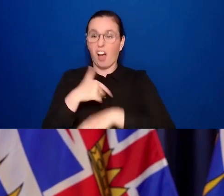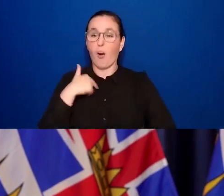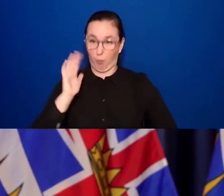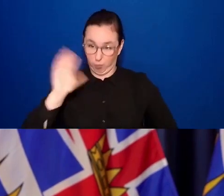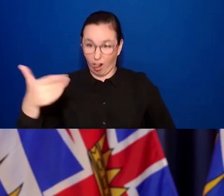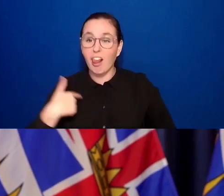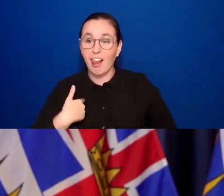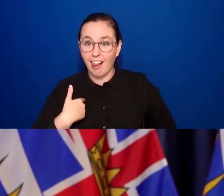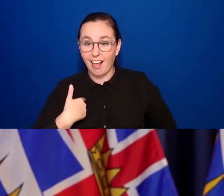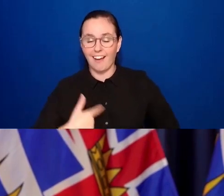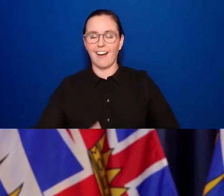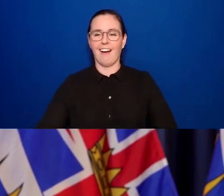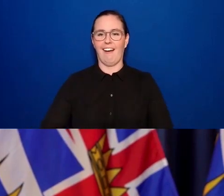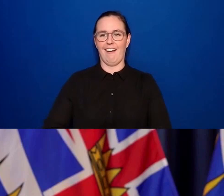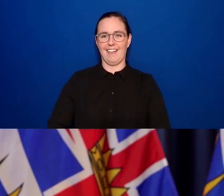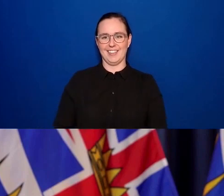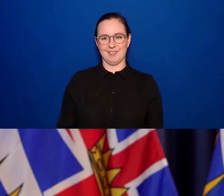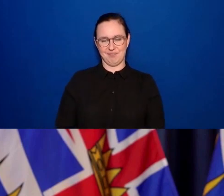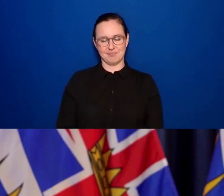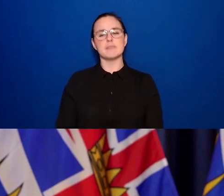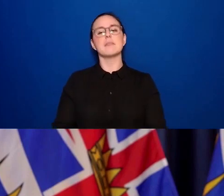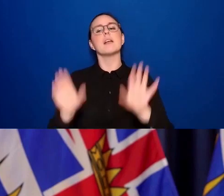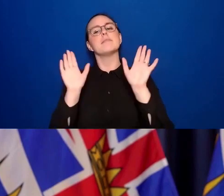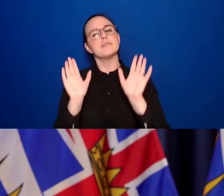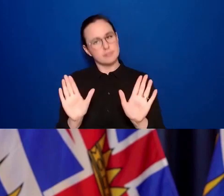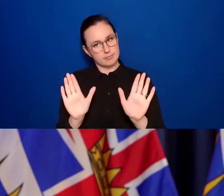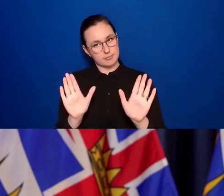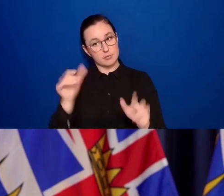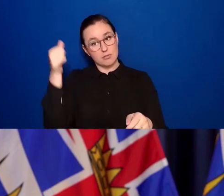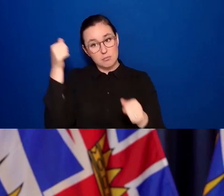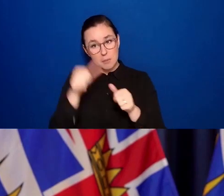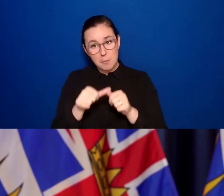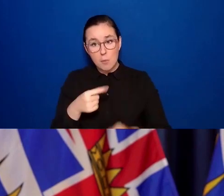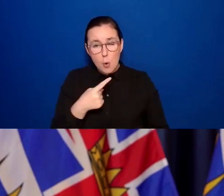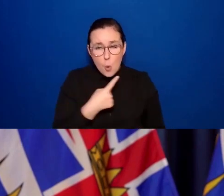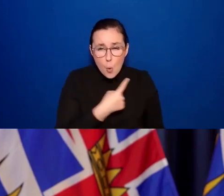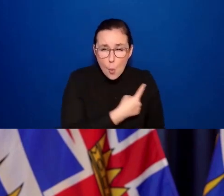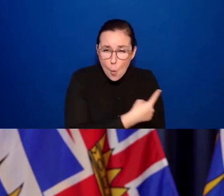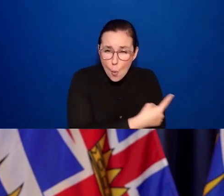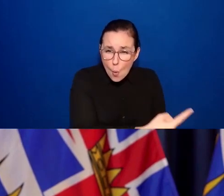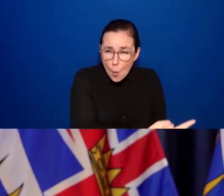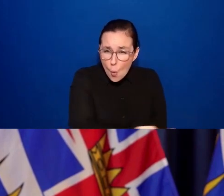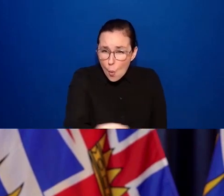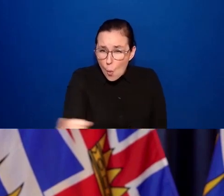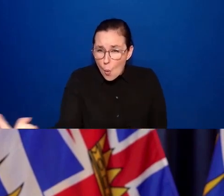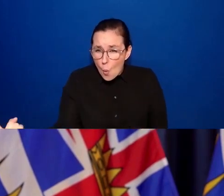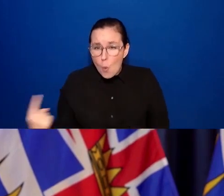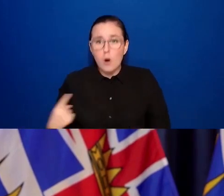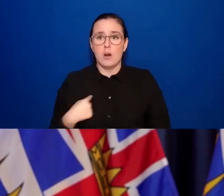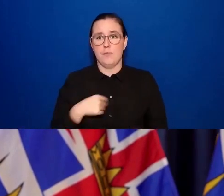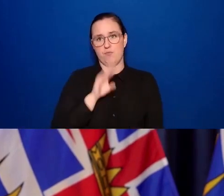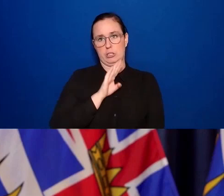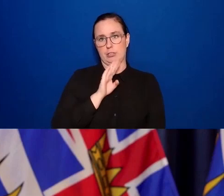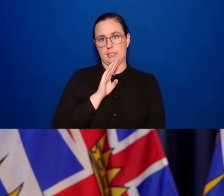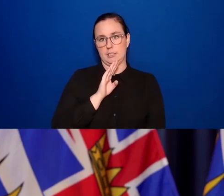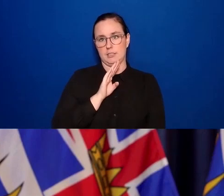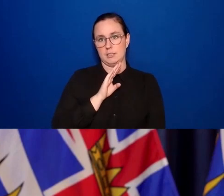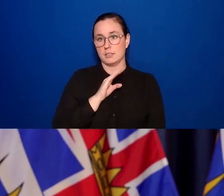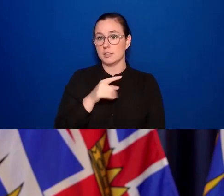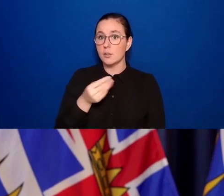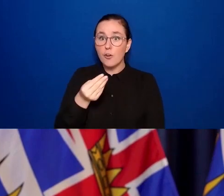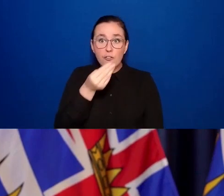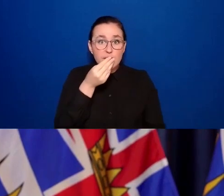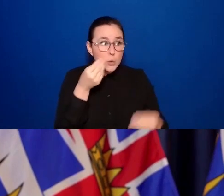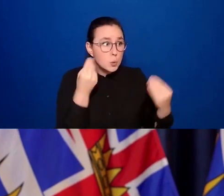mind that everyone is frustrated. The people in the grocery stores, the people in in our hospitals, Dr. Henry, myself, Minister